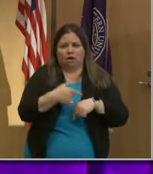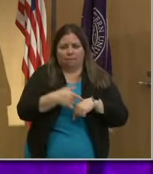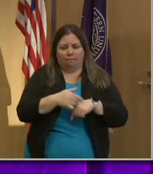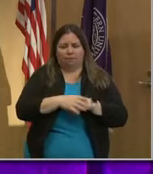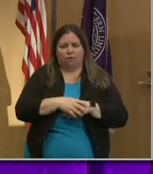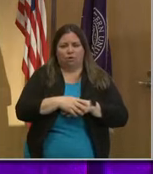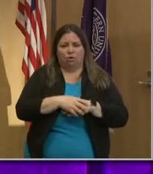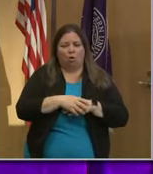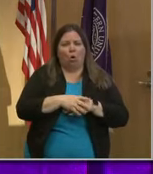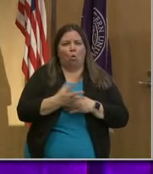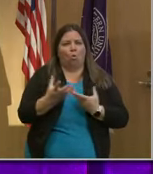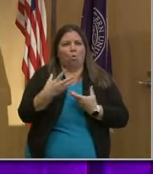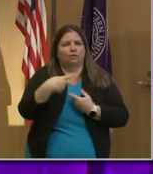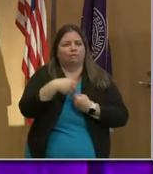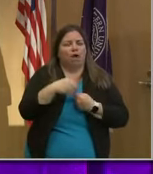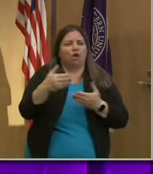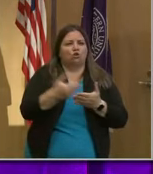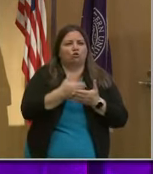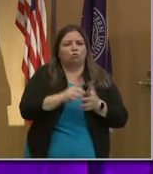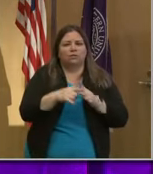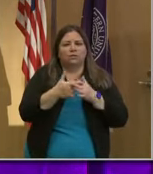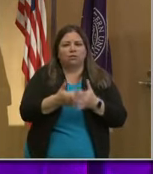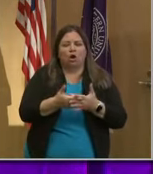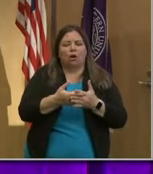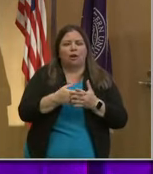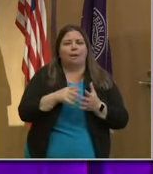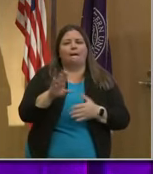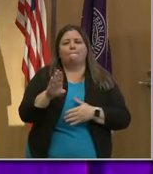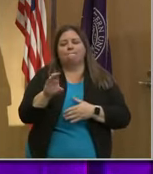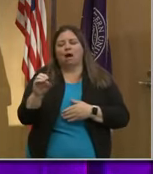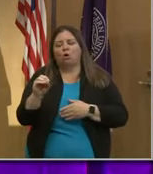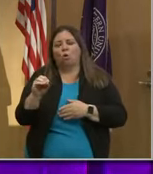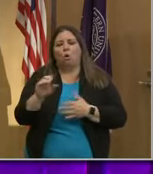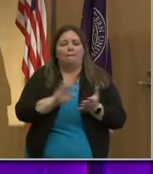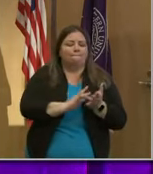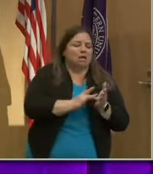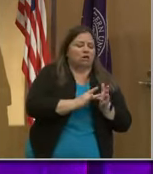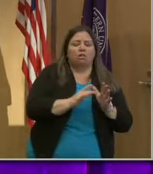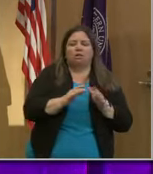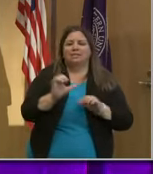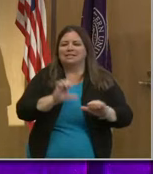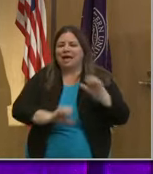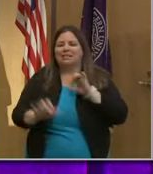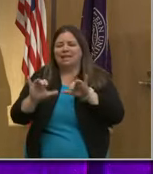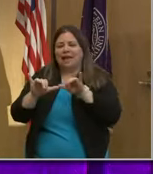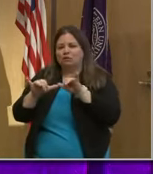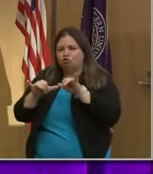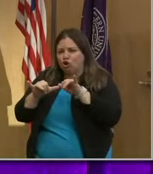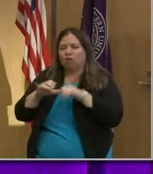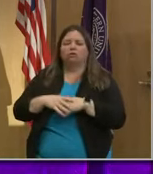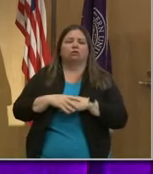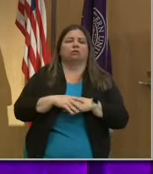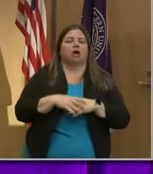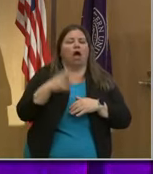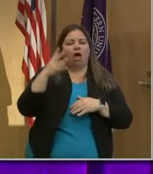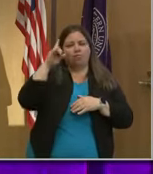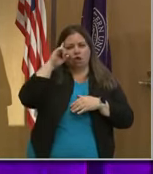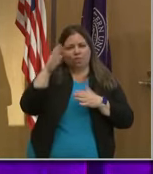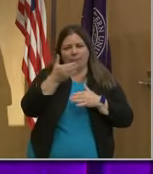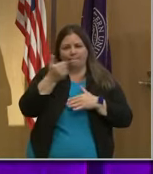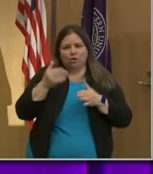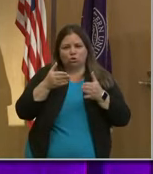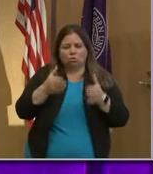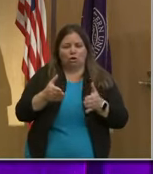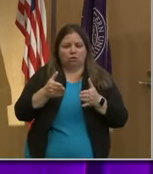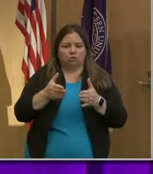constitutes a new frontier in biomedical science or biomedical engineering and thought the best way to